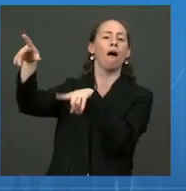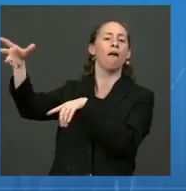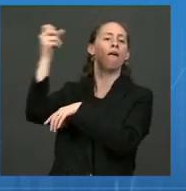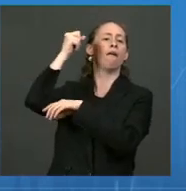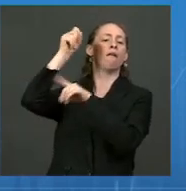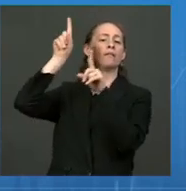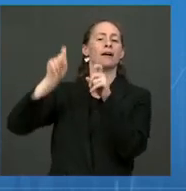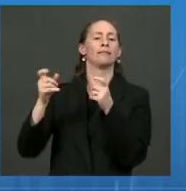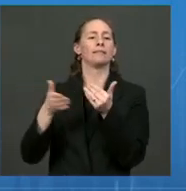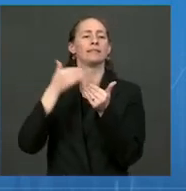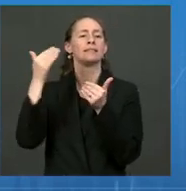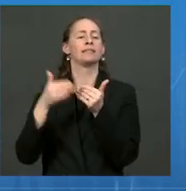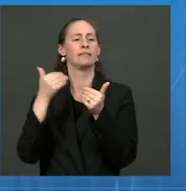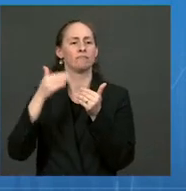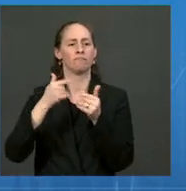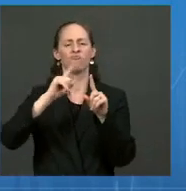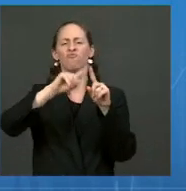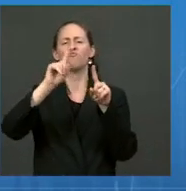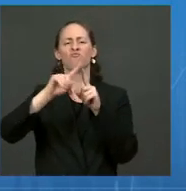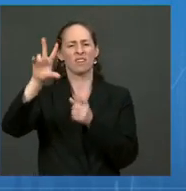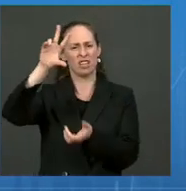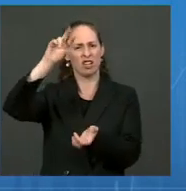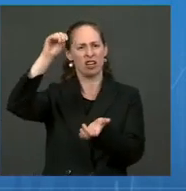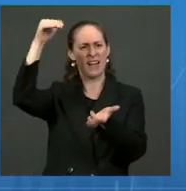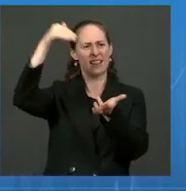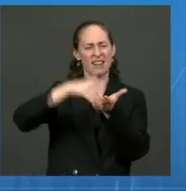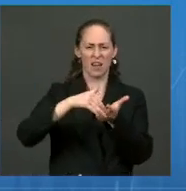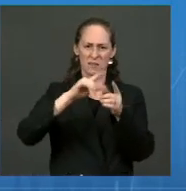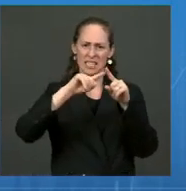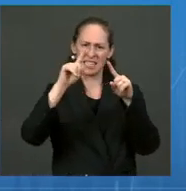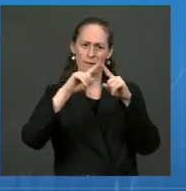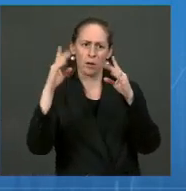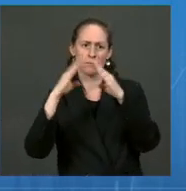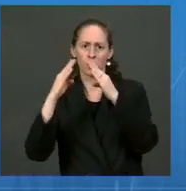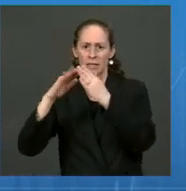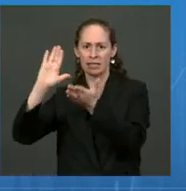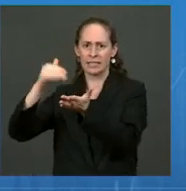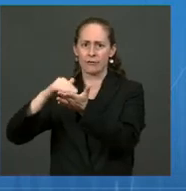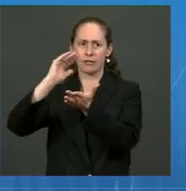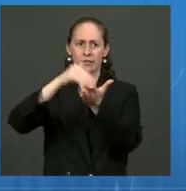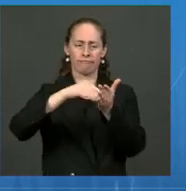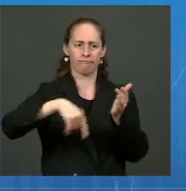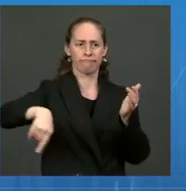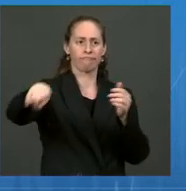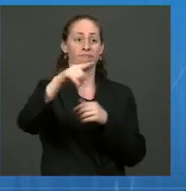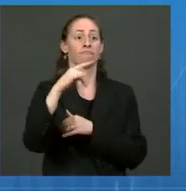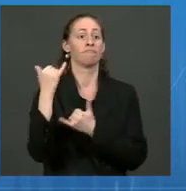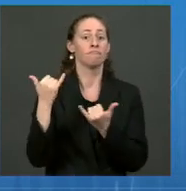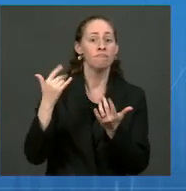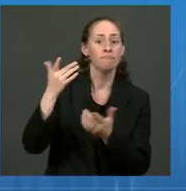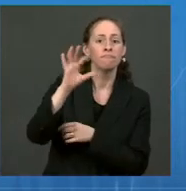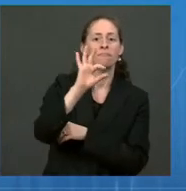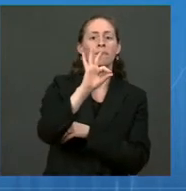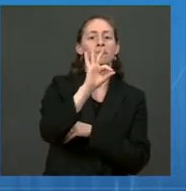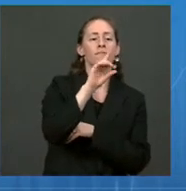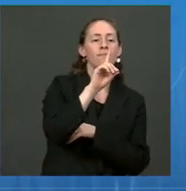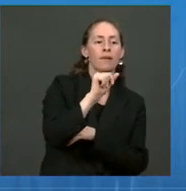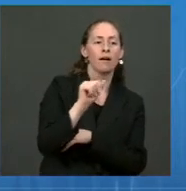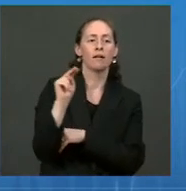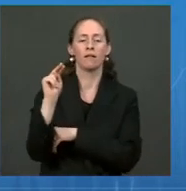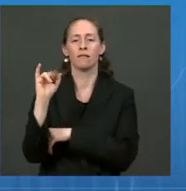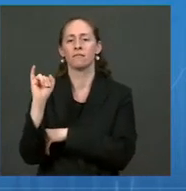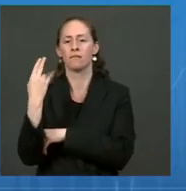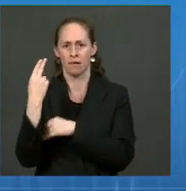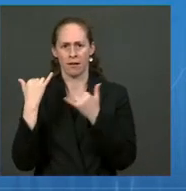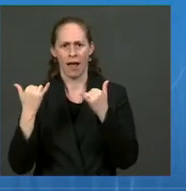locations. And this week, the FDA and NIH took additional steps that will make even more tests available